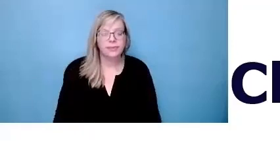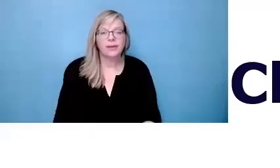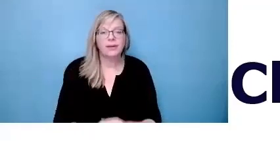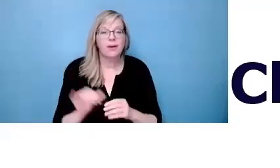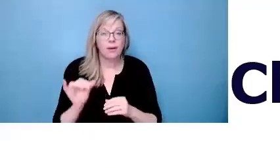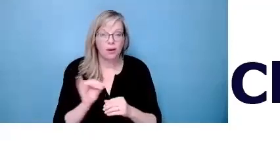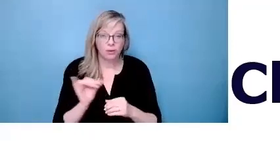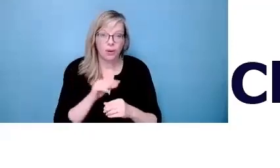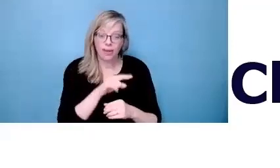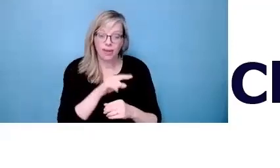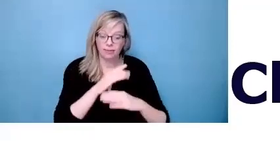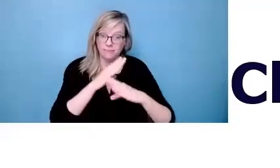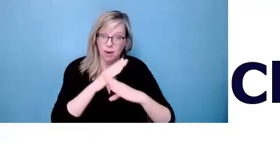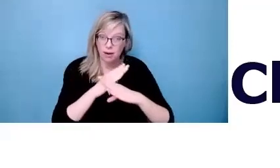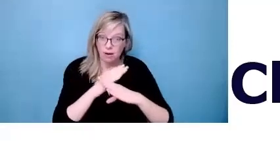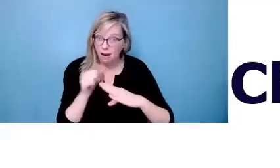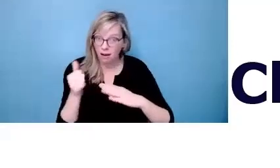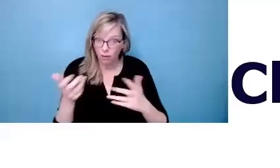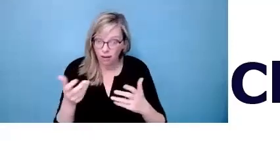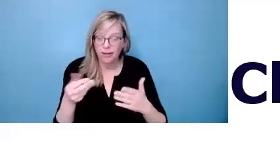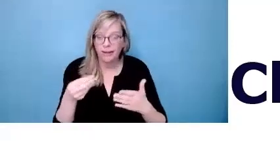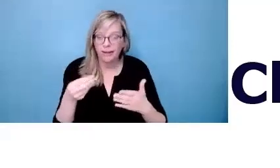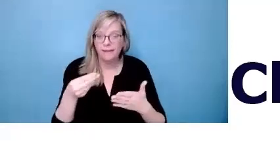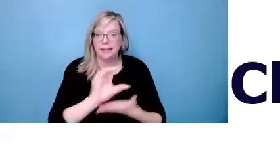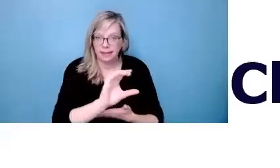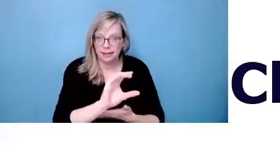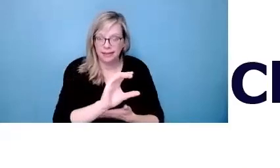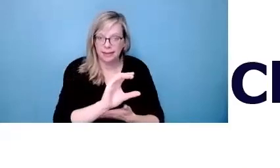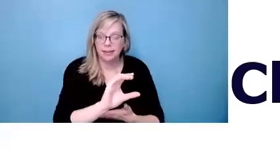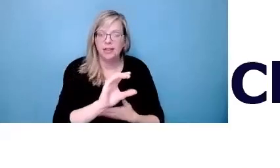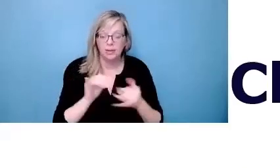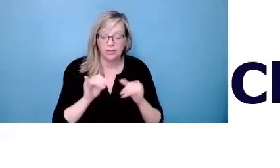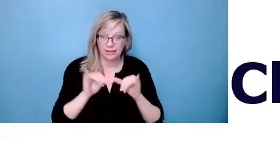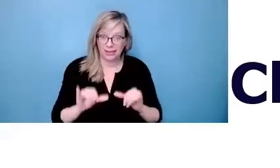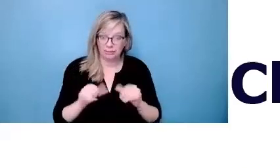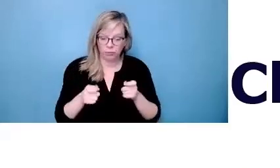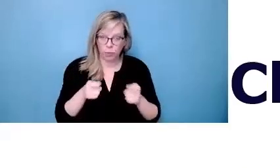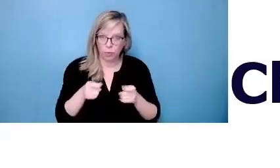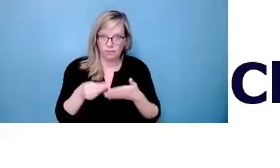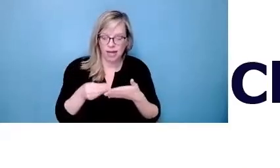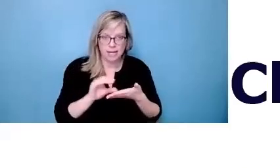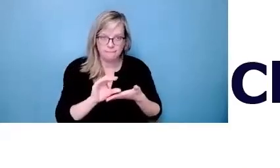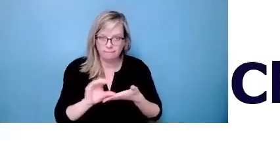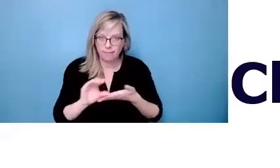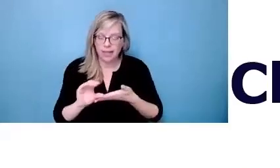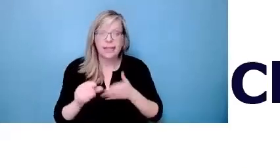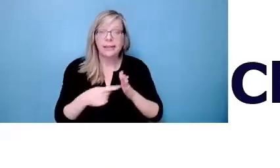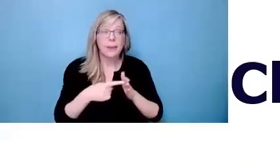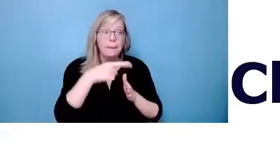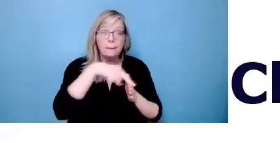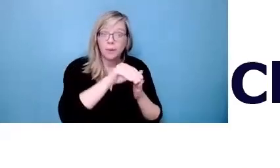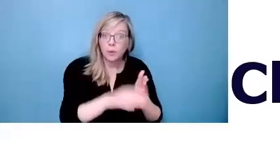Also, there are barriers around accessing funding. So there's a lot of gatekeeping that happens when students try to access